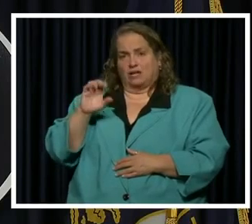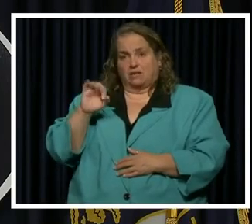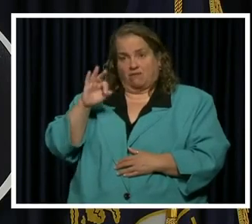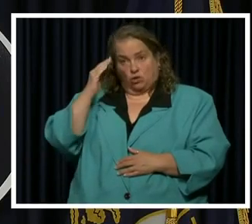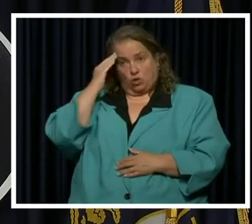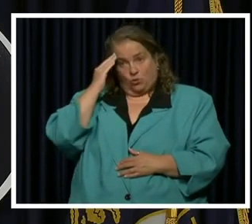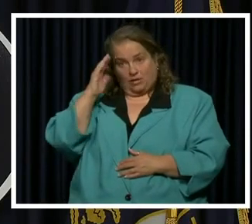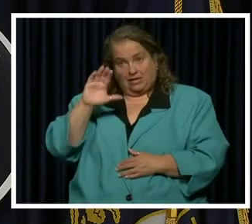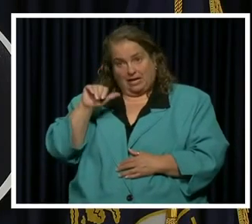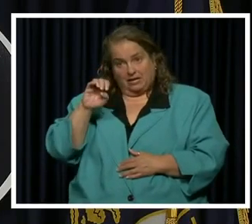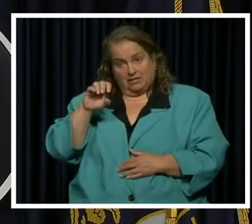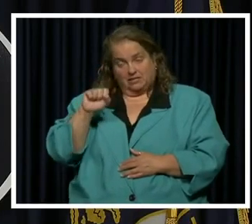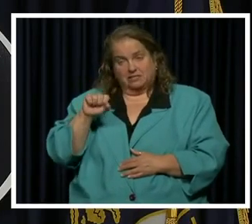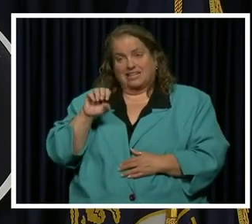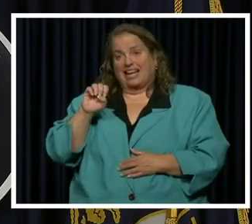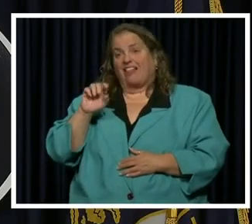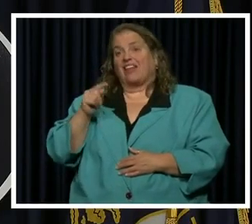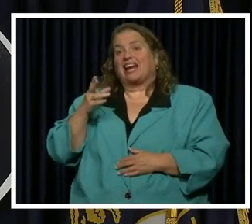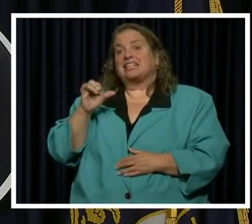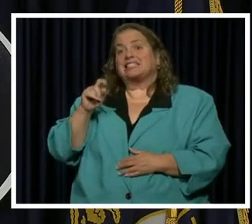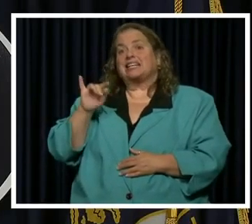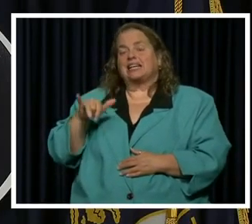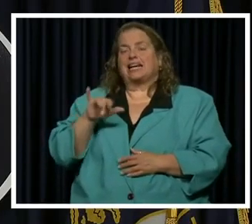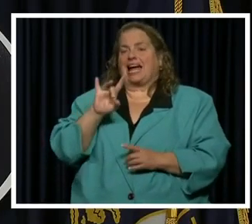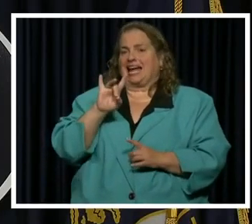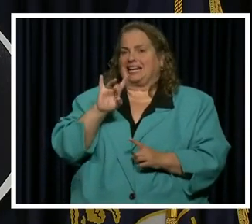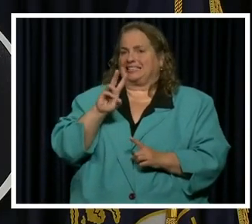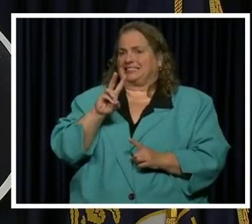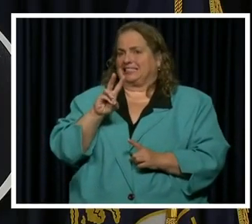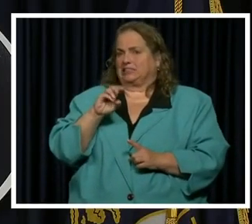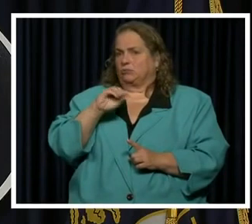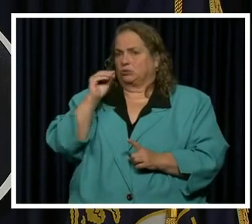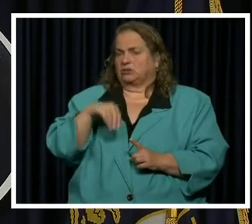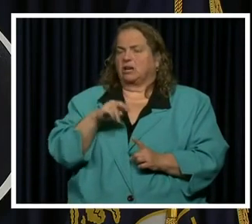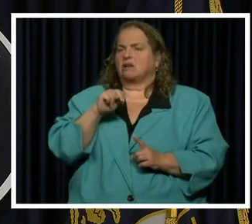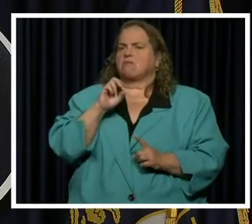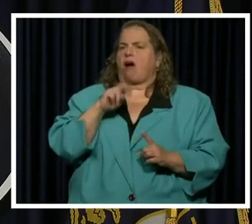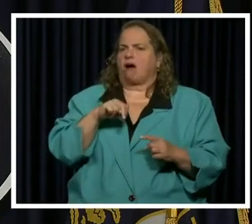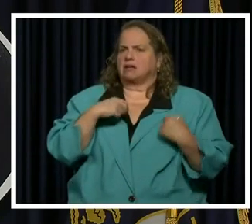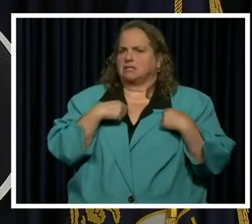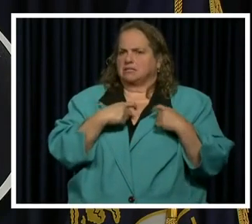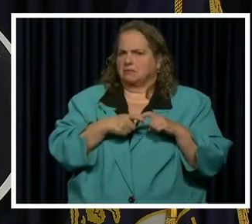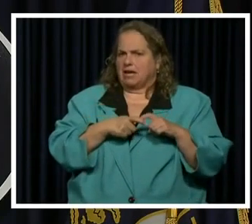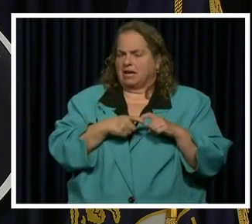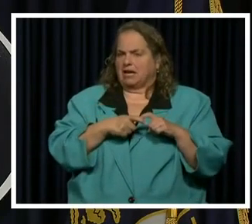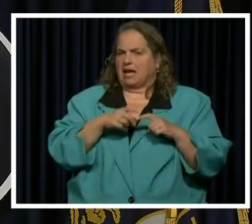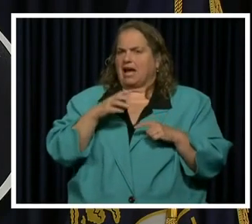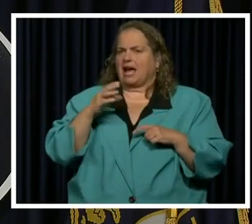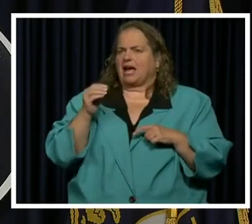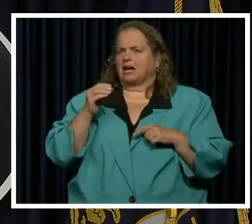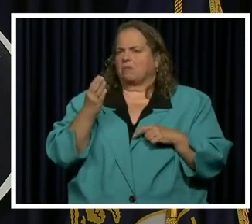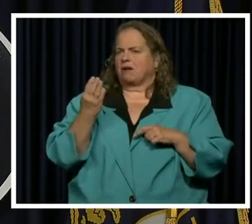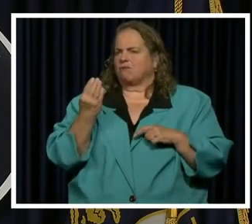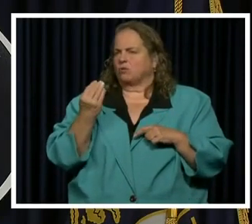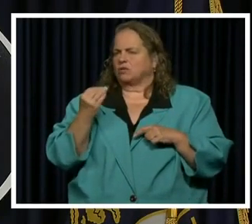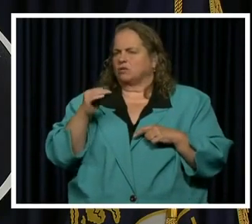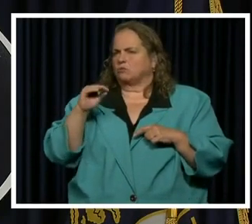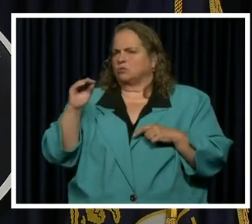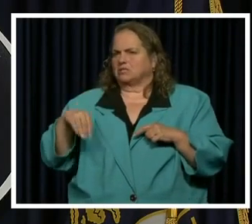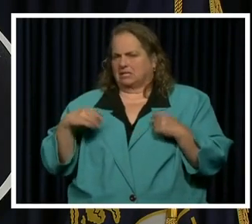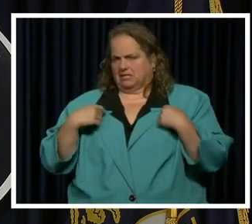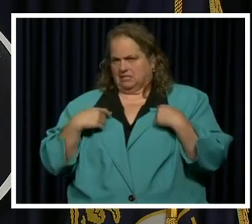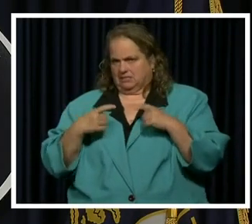cases on ethnicity 86% non Hispanic and roughly 14%